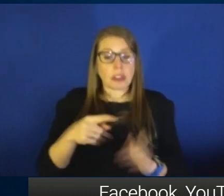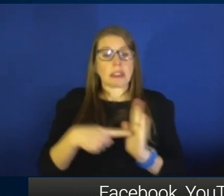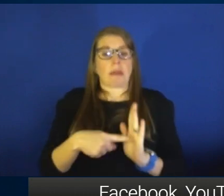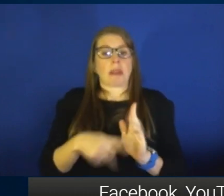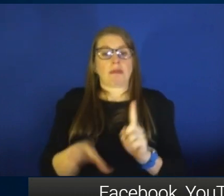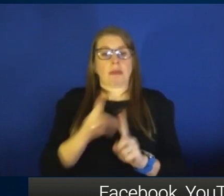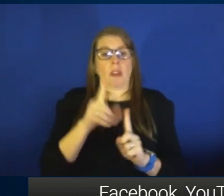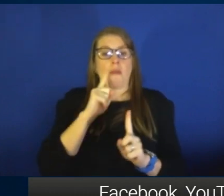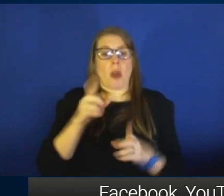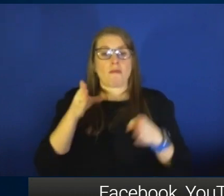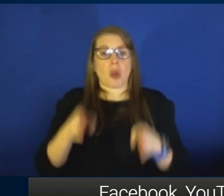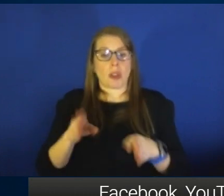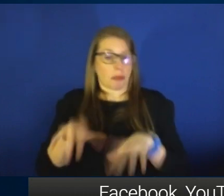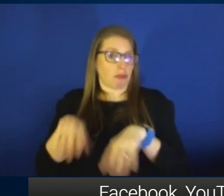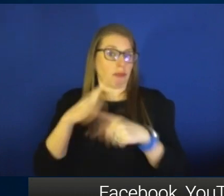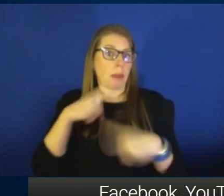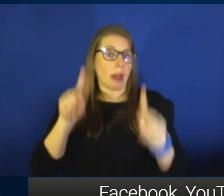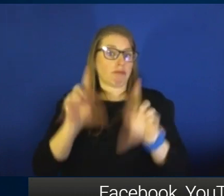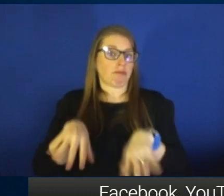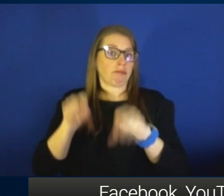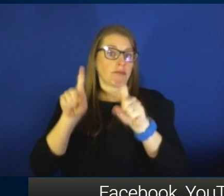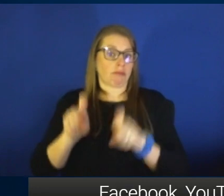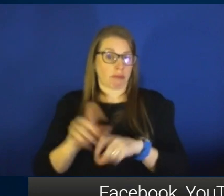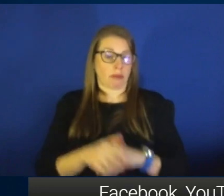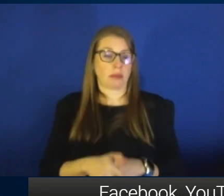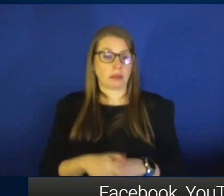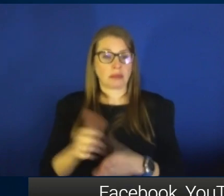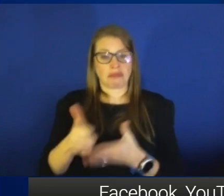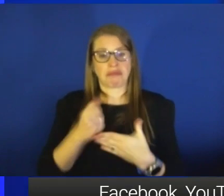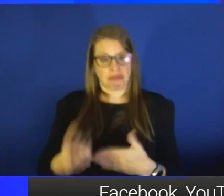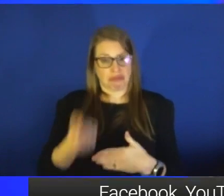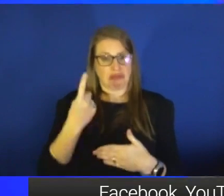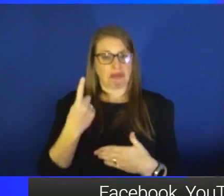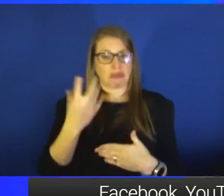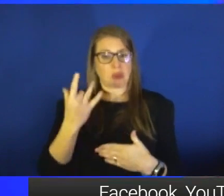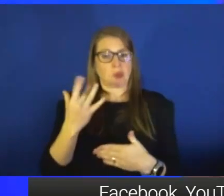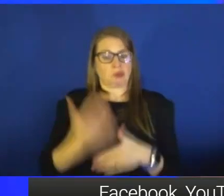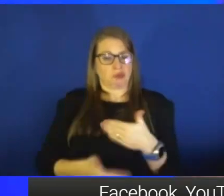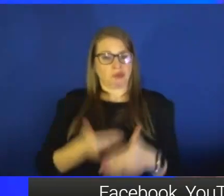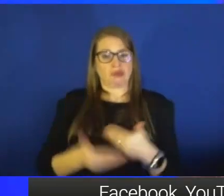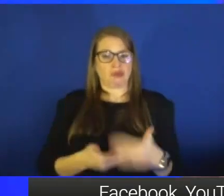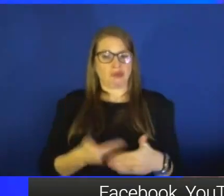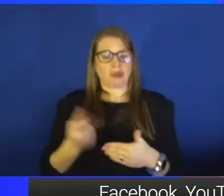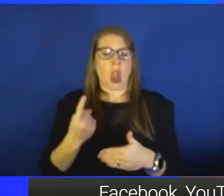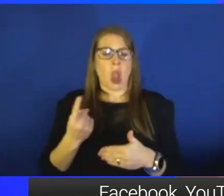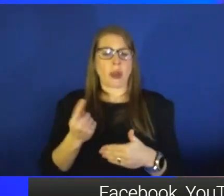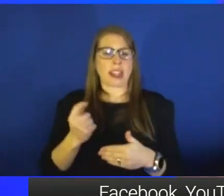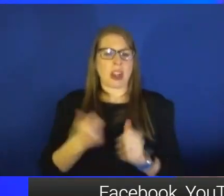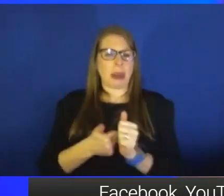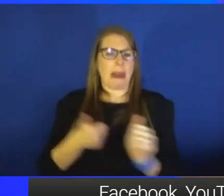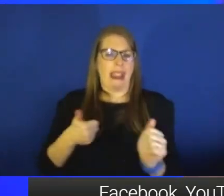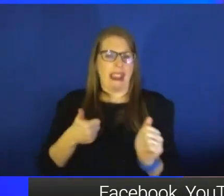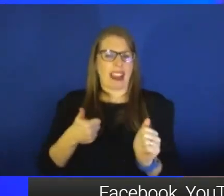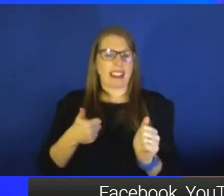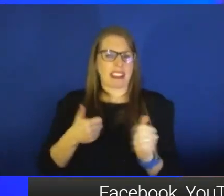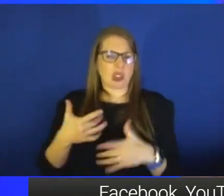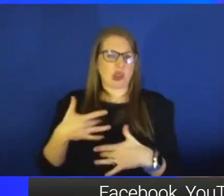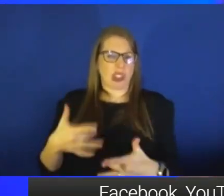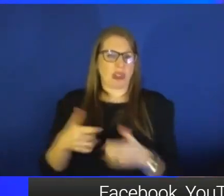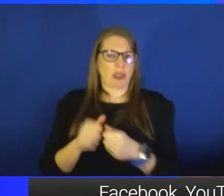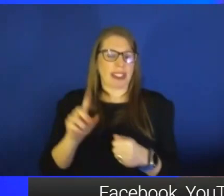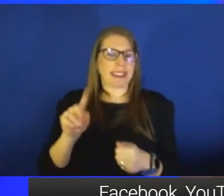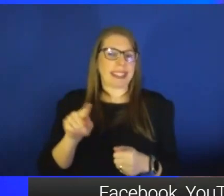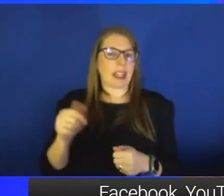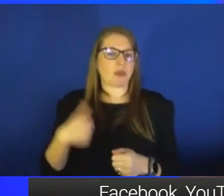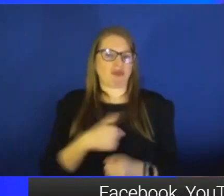person to seek a test. So that helps us to understand why we've been sort of always a little bit behind the trend with the data that we have,